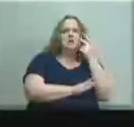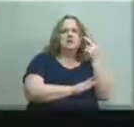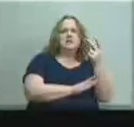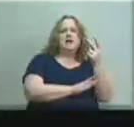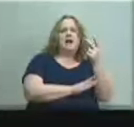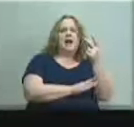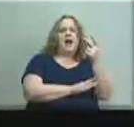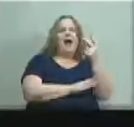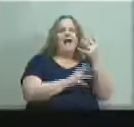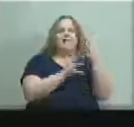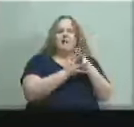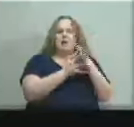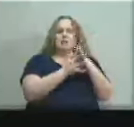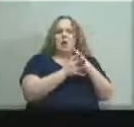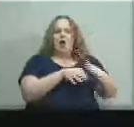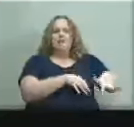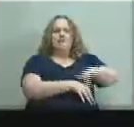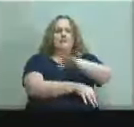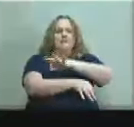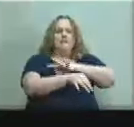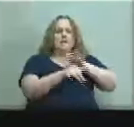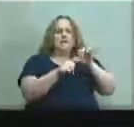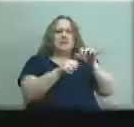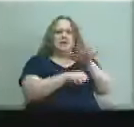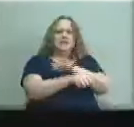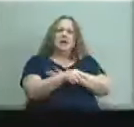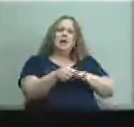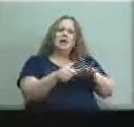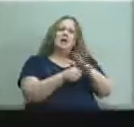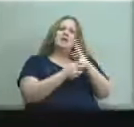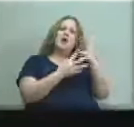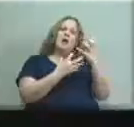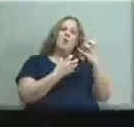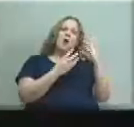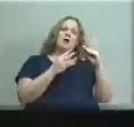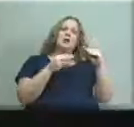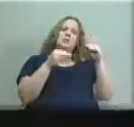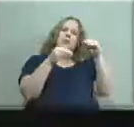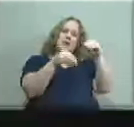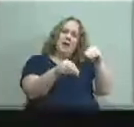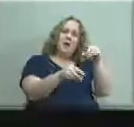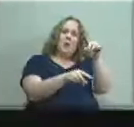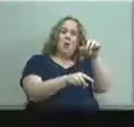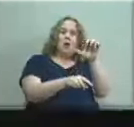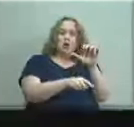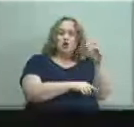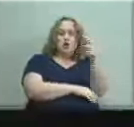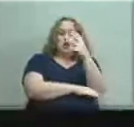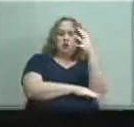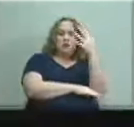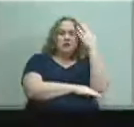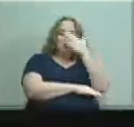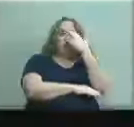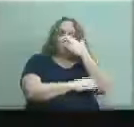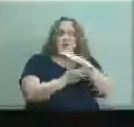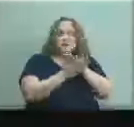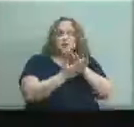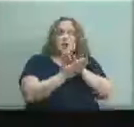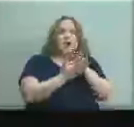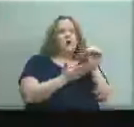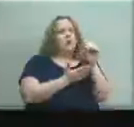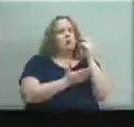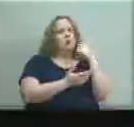field size area in front of the school they have plans to put a hundred tree grove in front of the school and when you see the mock-ups